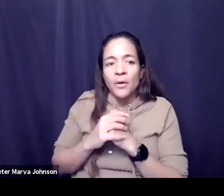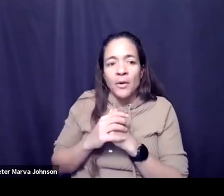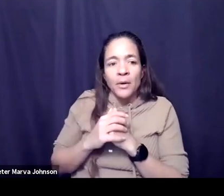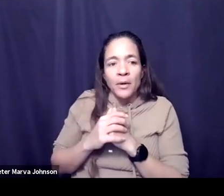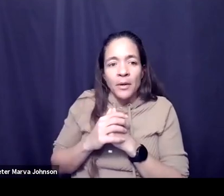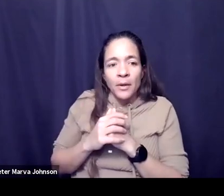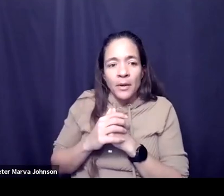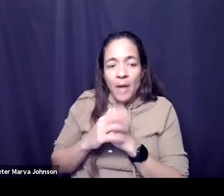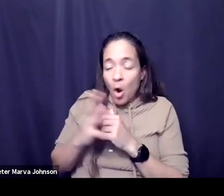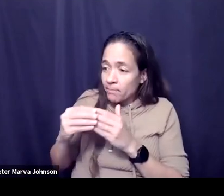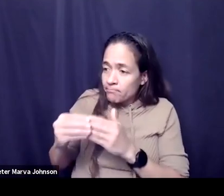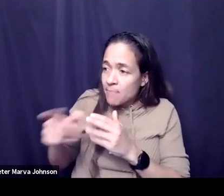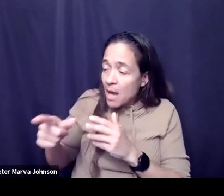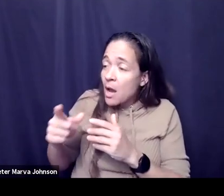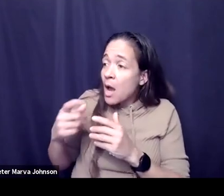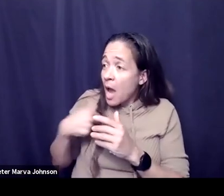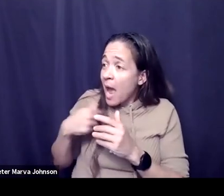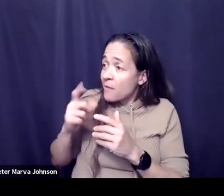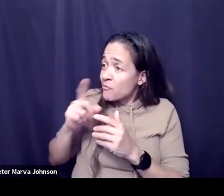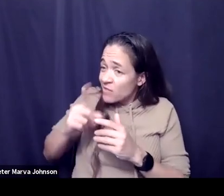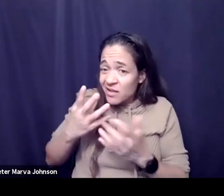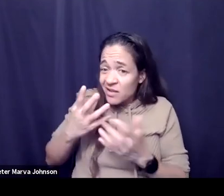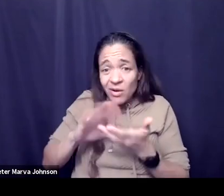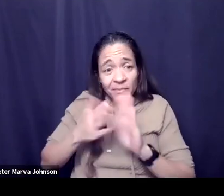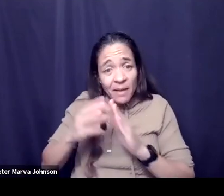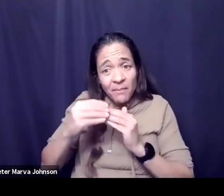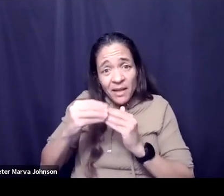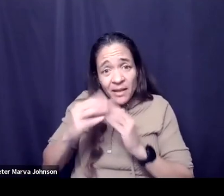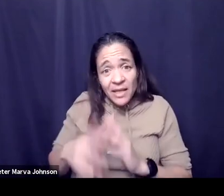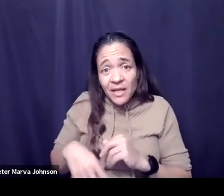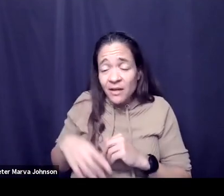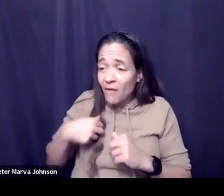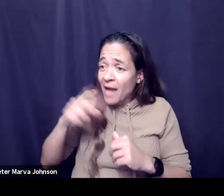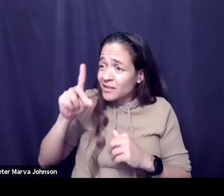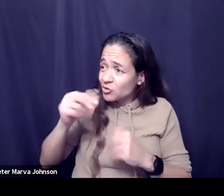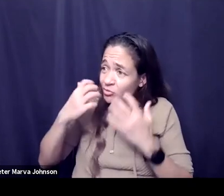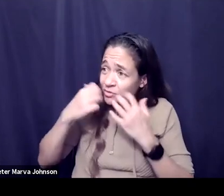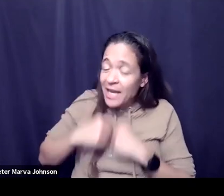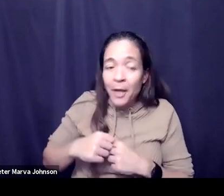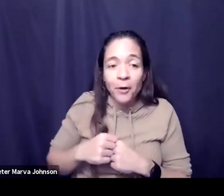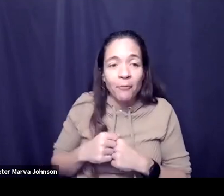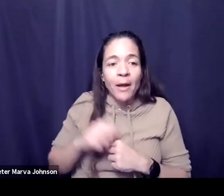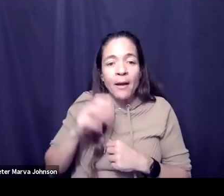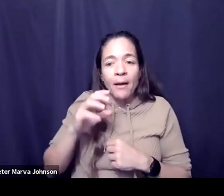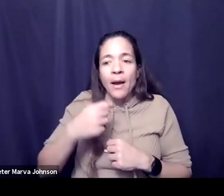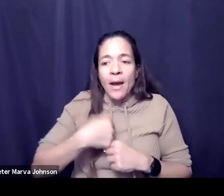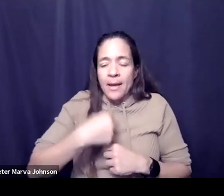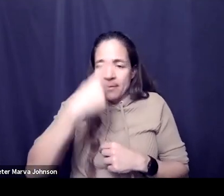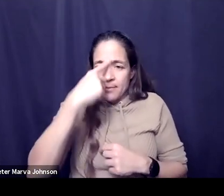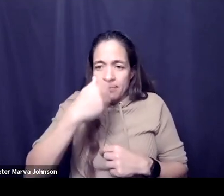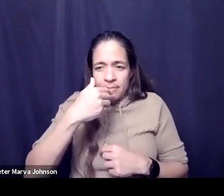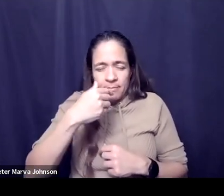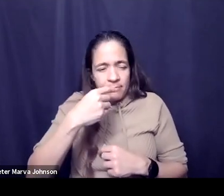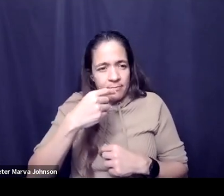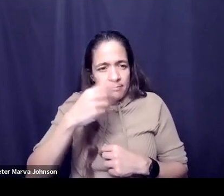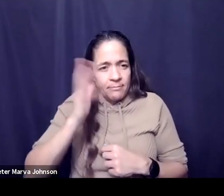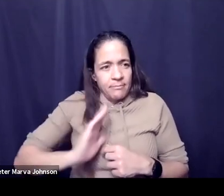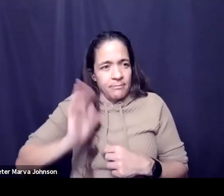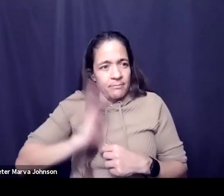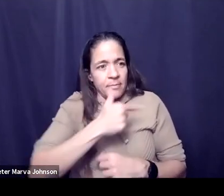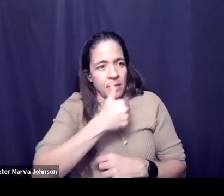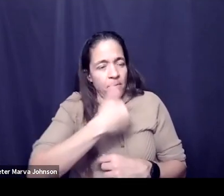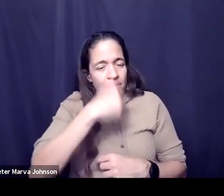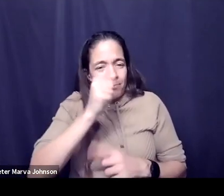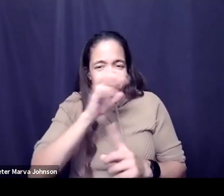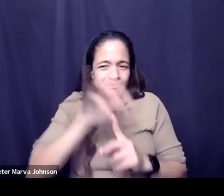you know i'm i do care about this right now like that's that's so powerful i think about the best mentors that i have had and they really helped me reach my own